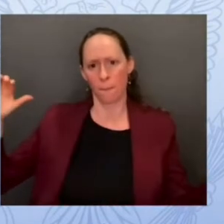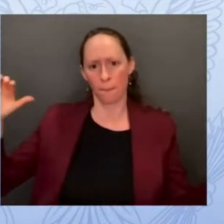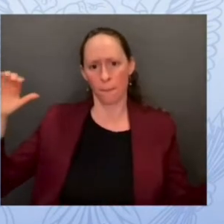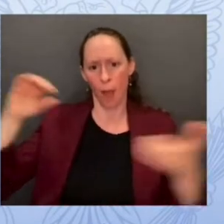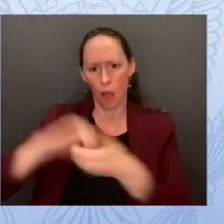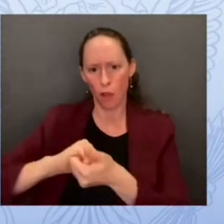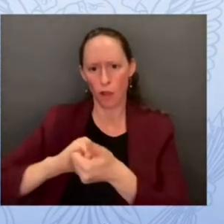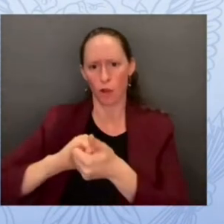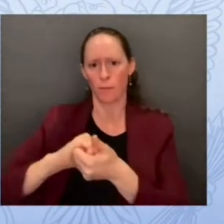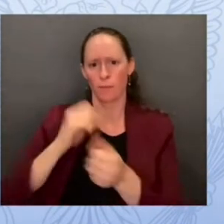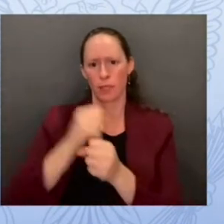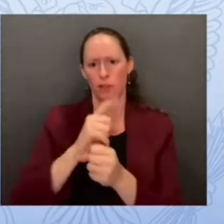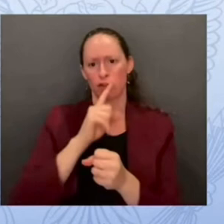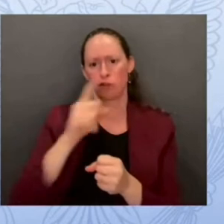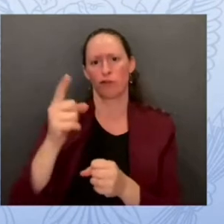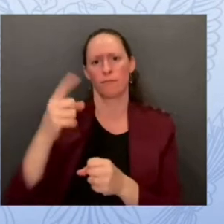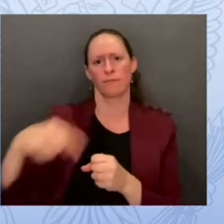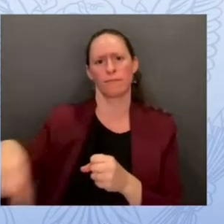problem thank you